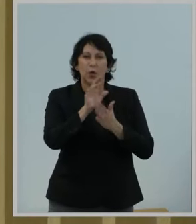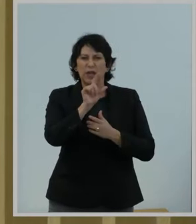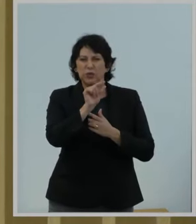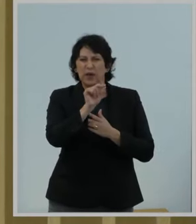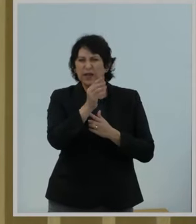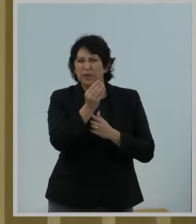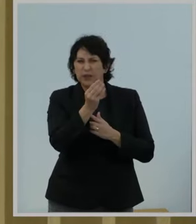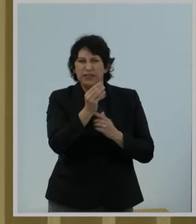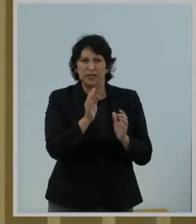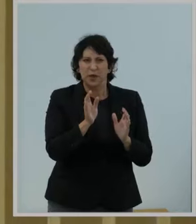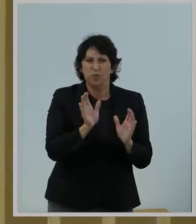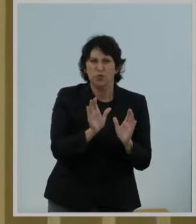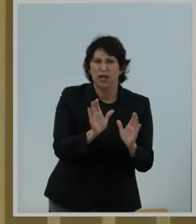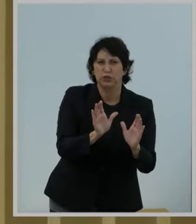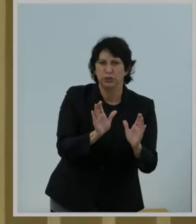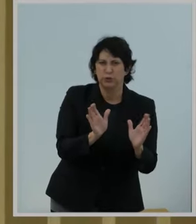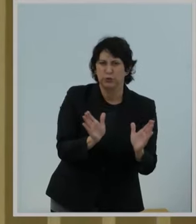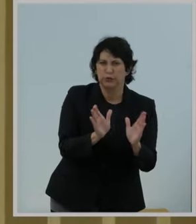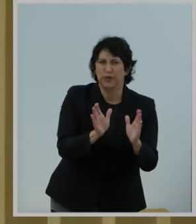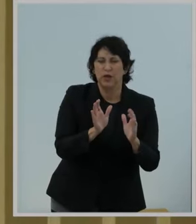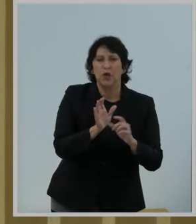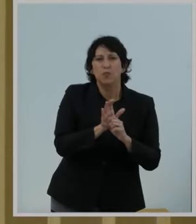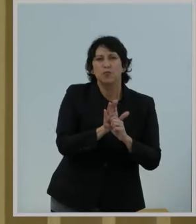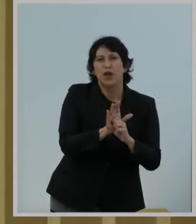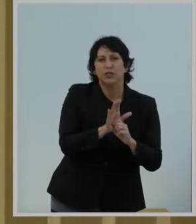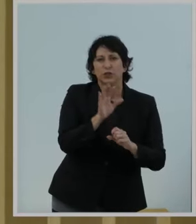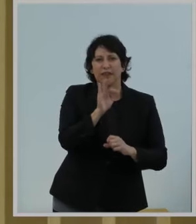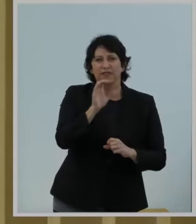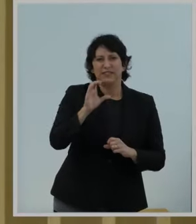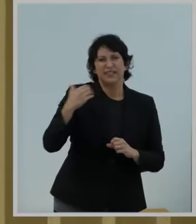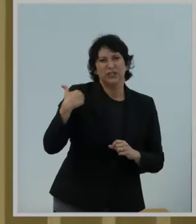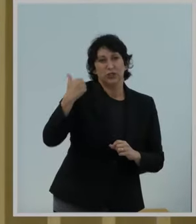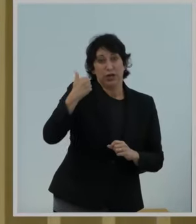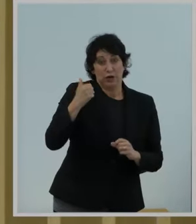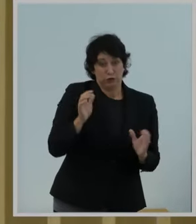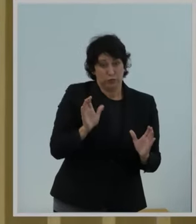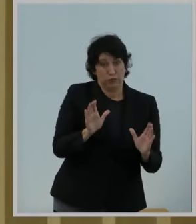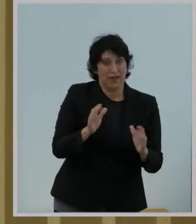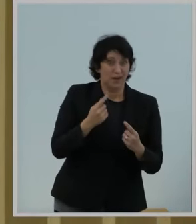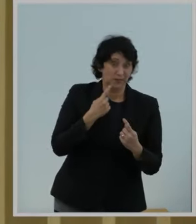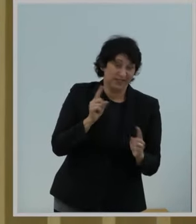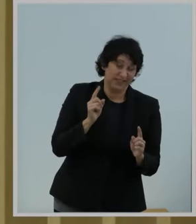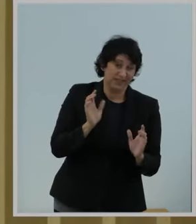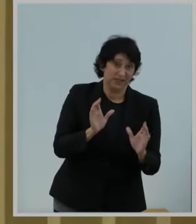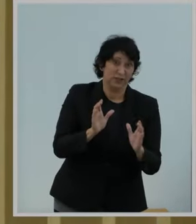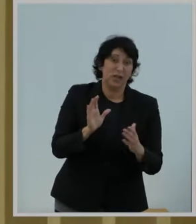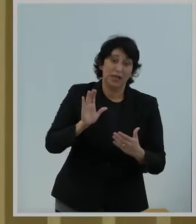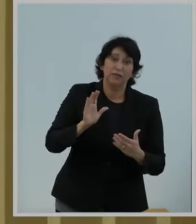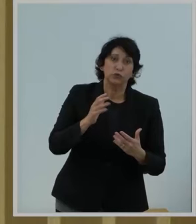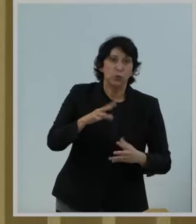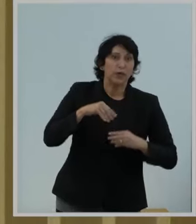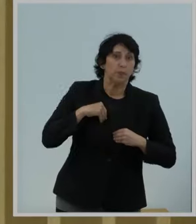successfully I might add, the then-FCC chair into embracing Title II.